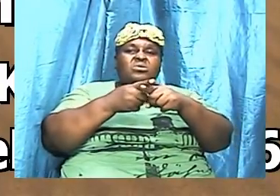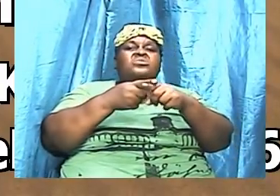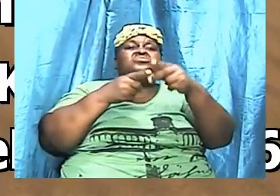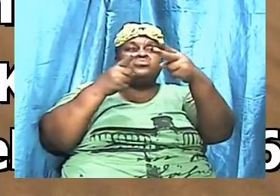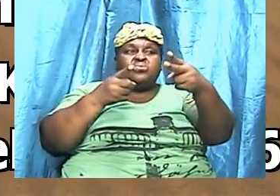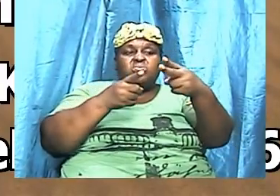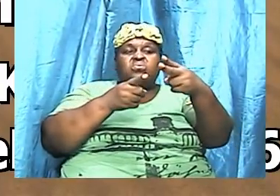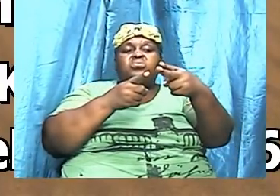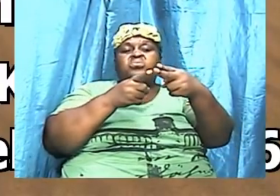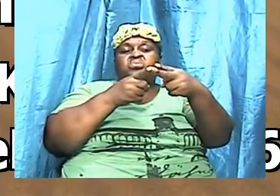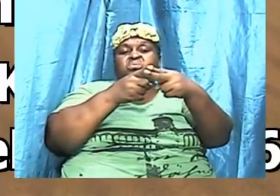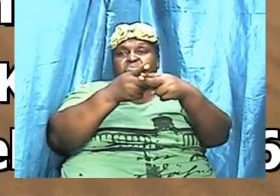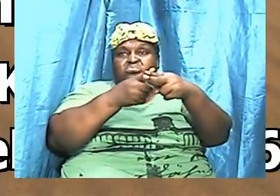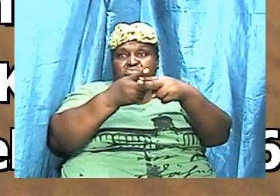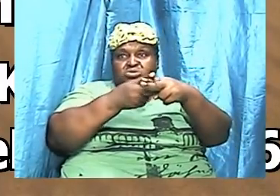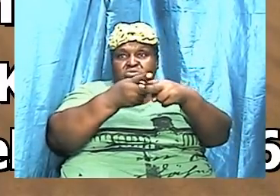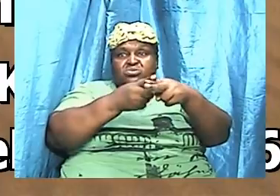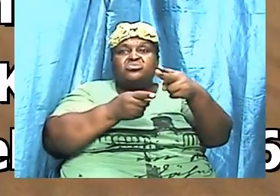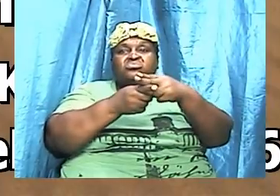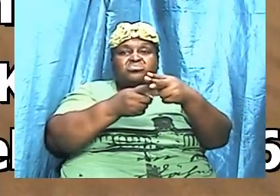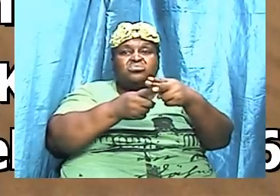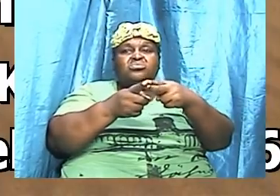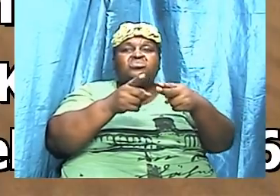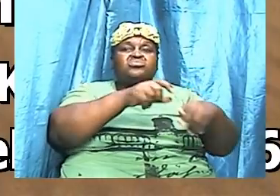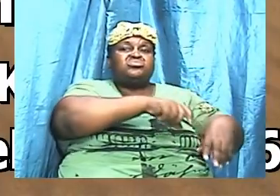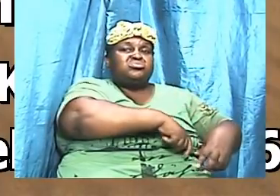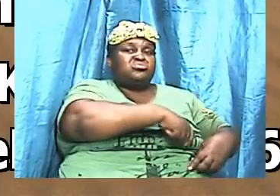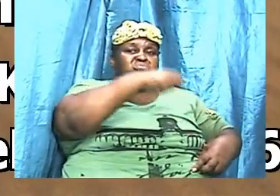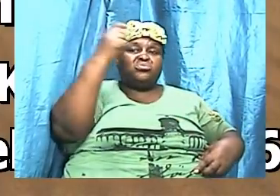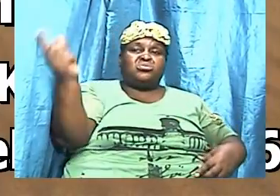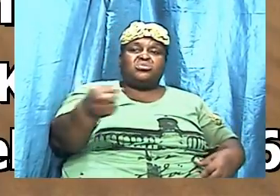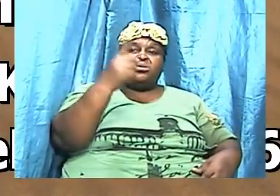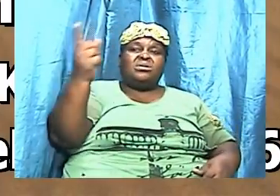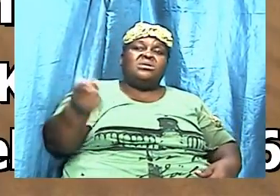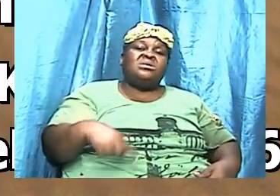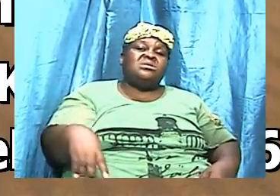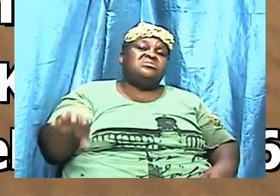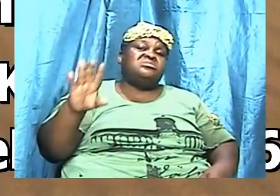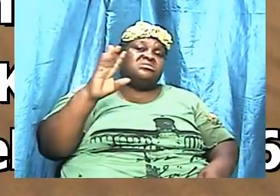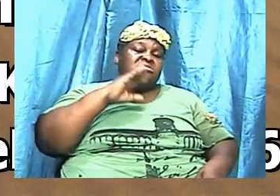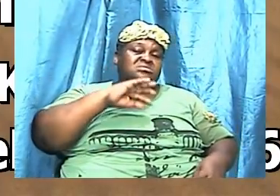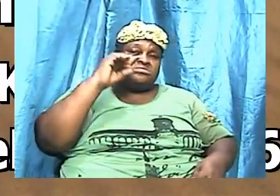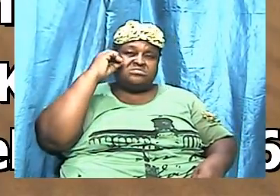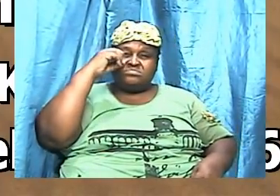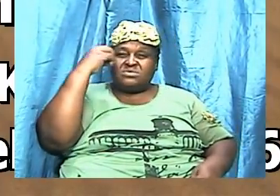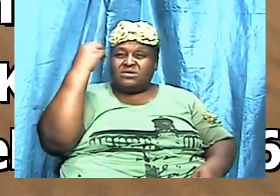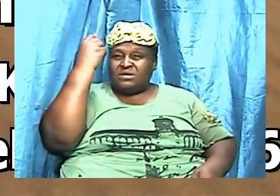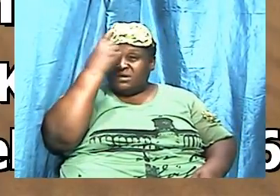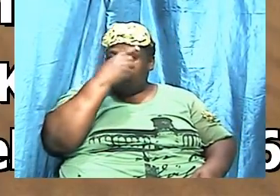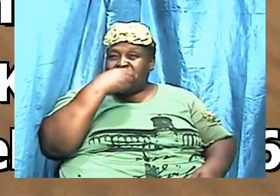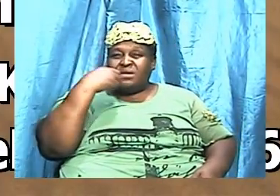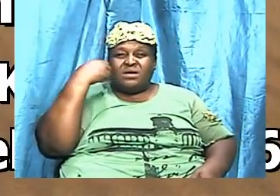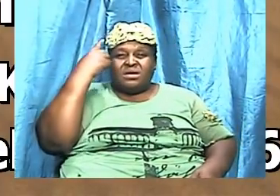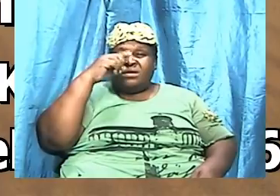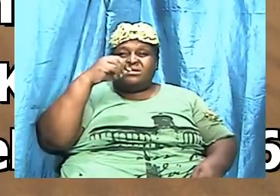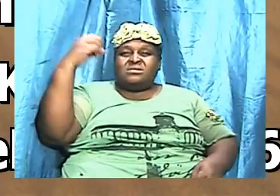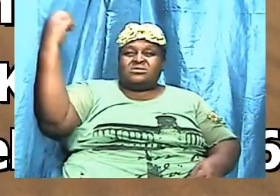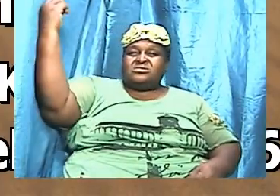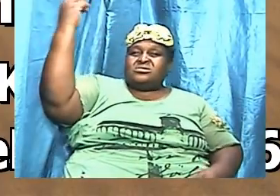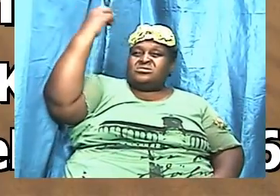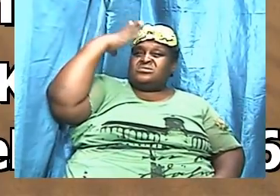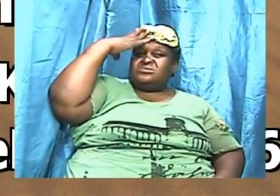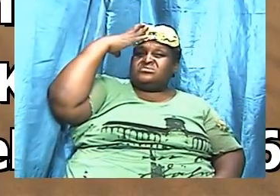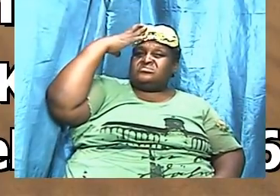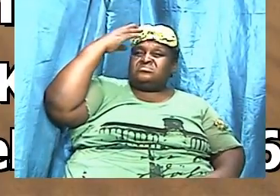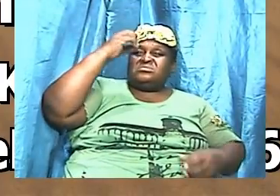two-edged sword, and his countenance was as the sun shineth in his strength.